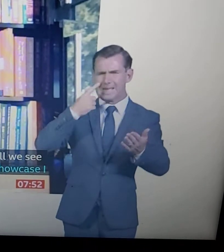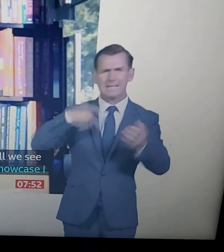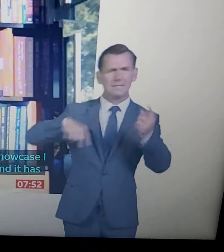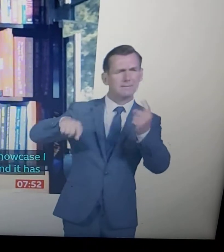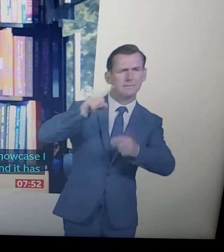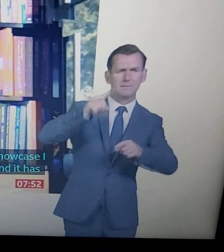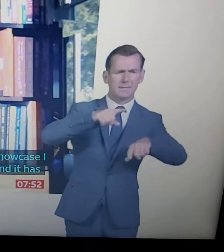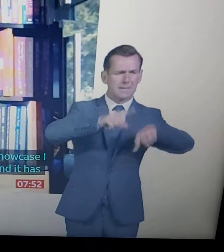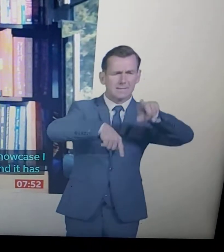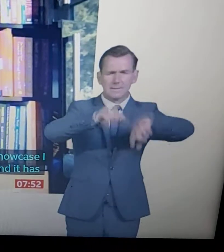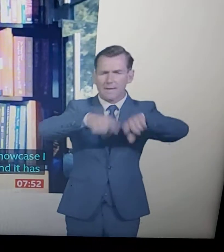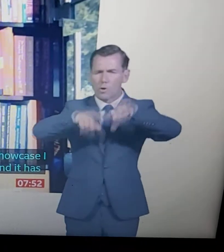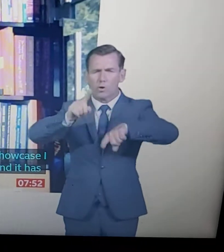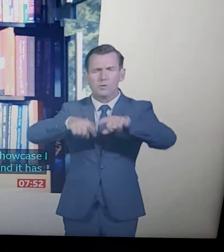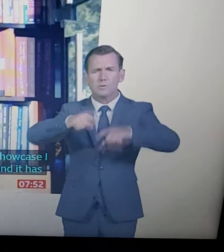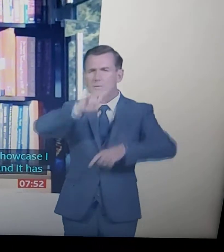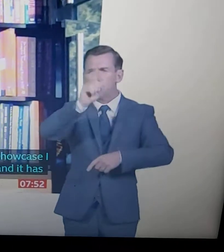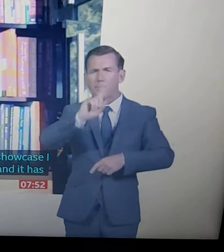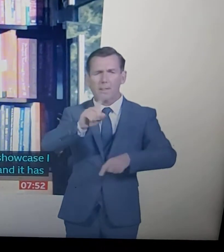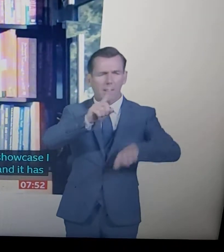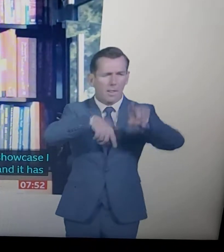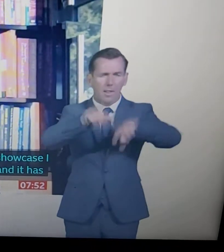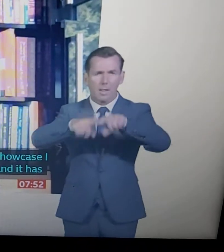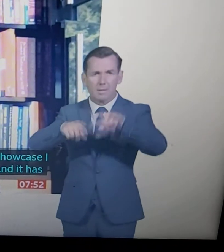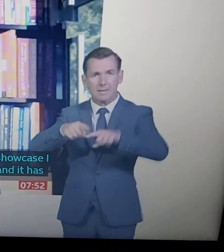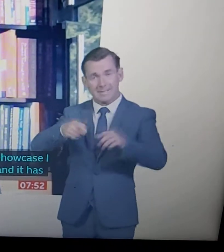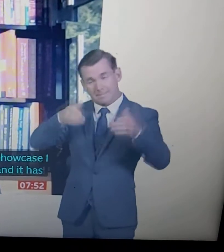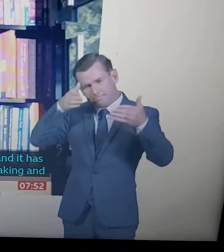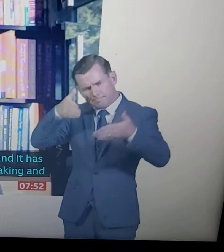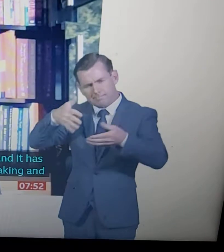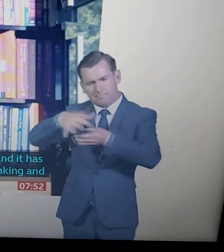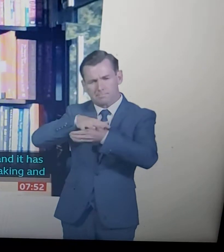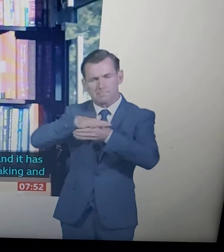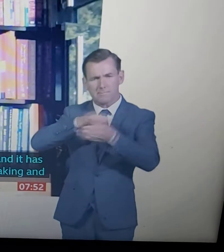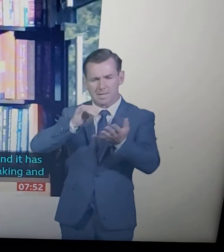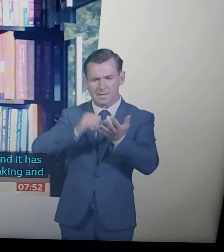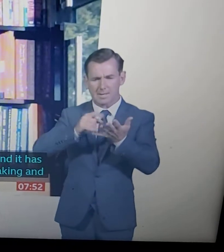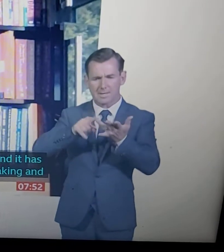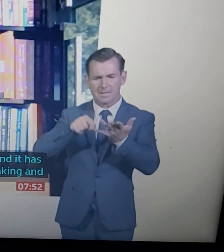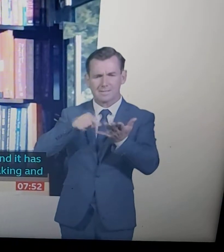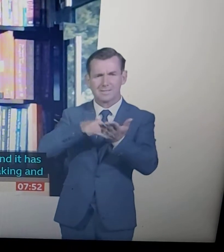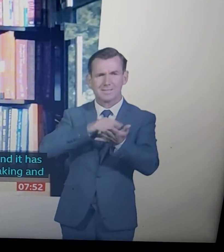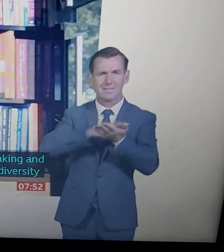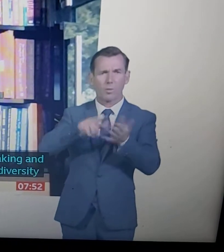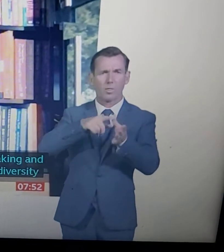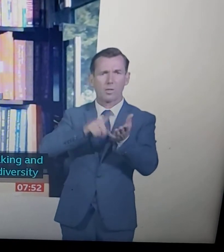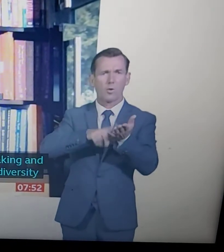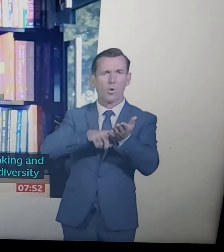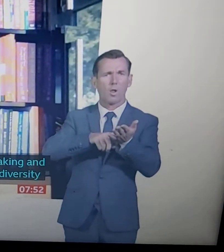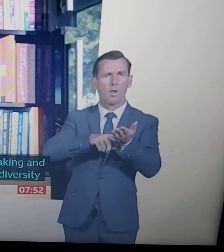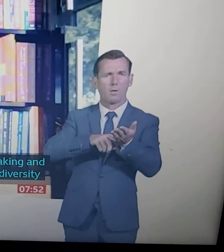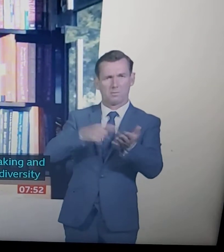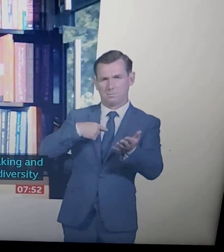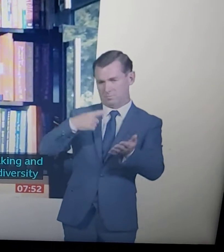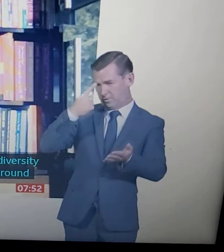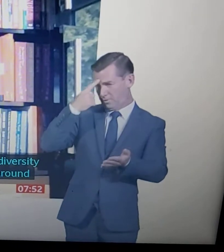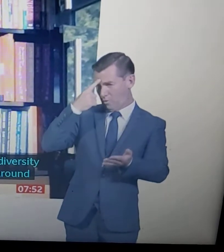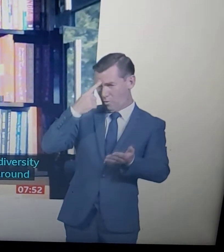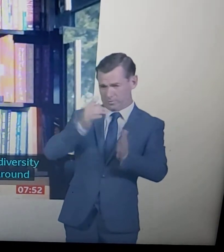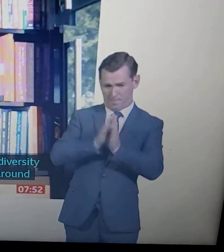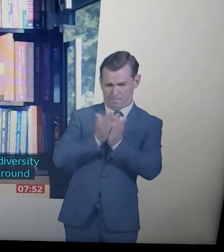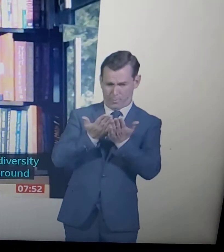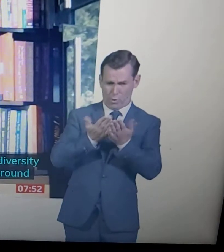Southall. It's a photography book shot by Lawrence Ellis, and it was previously meant to be launched before COVID-19, and it's going to have an